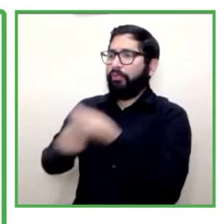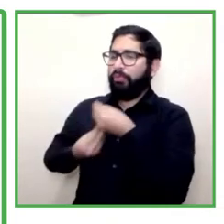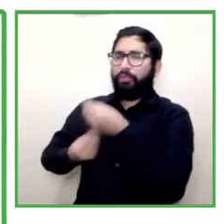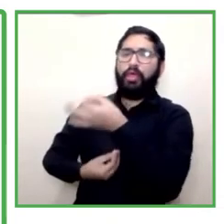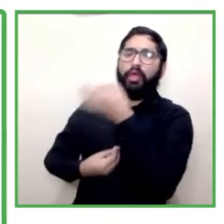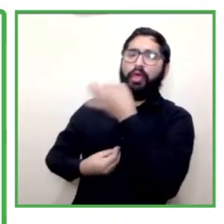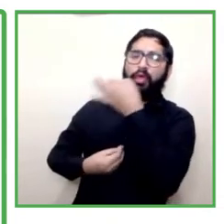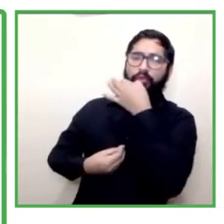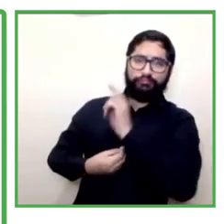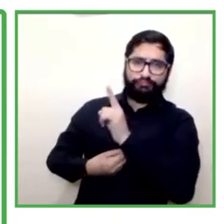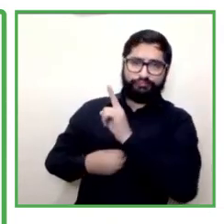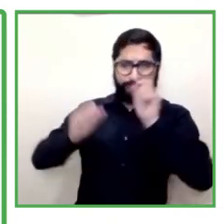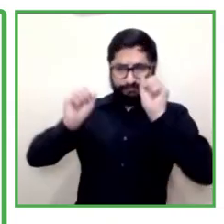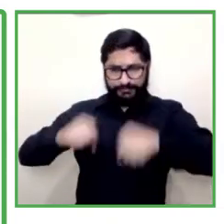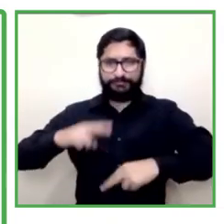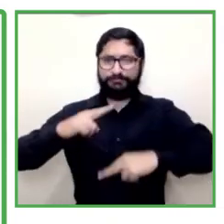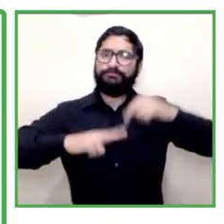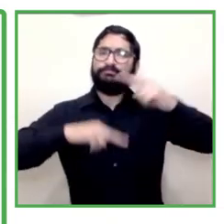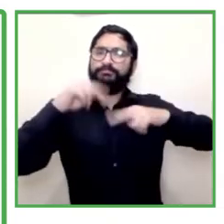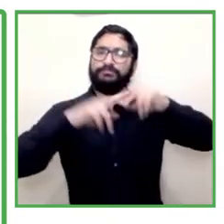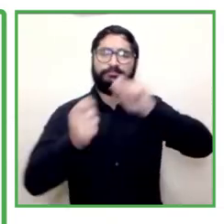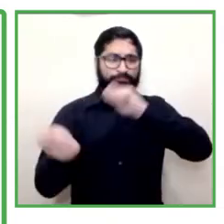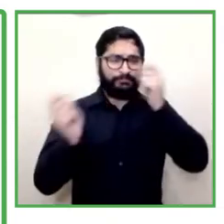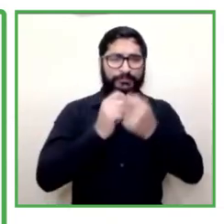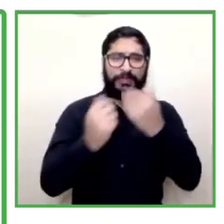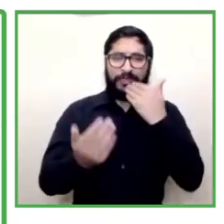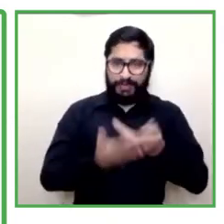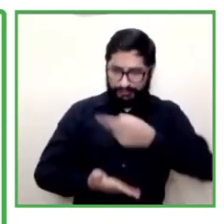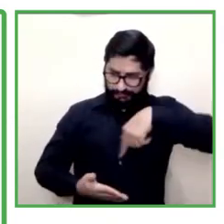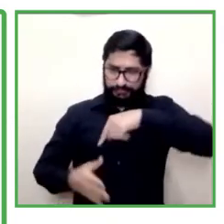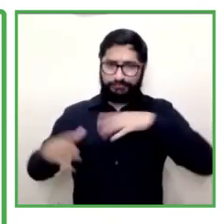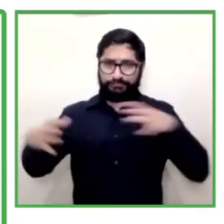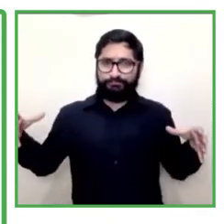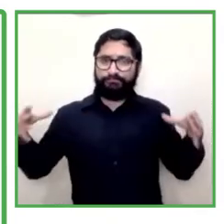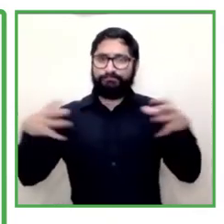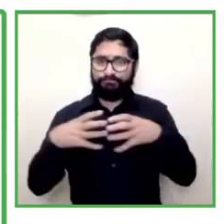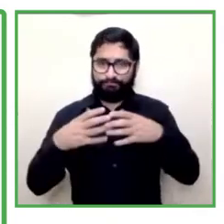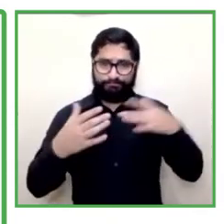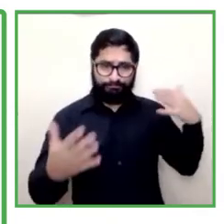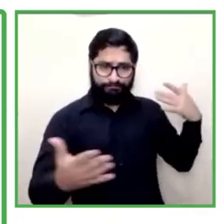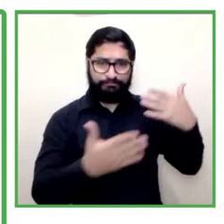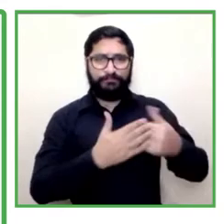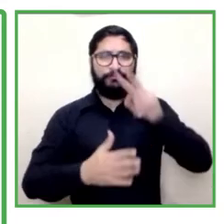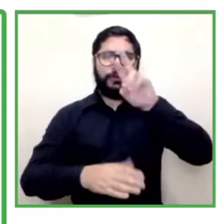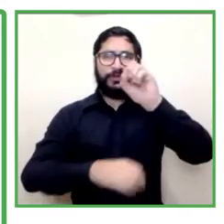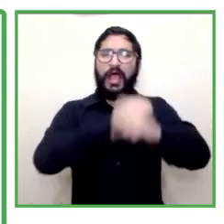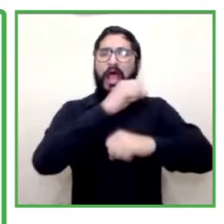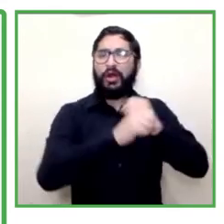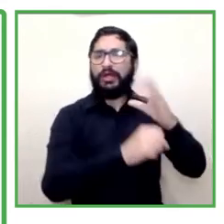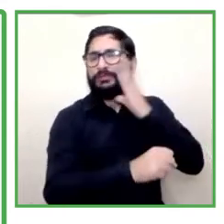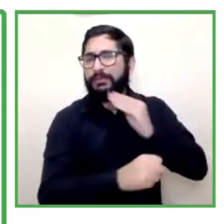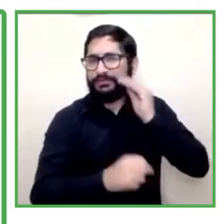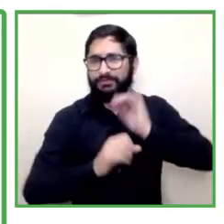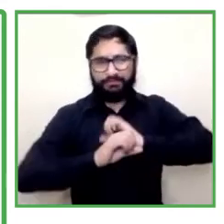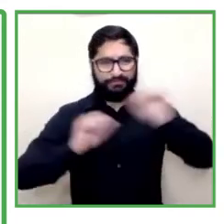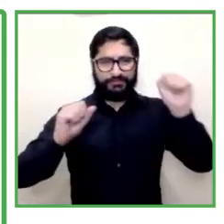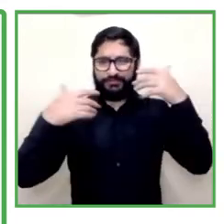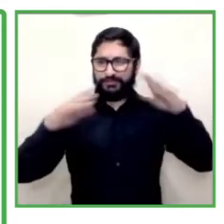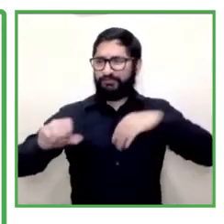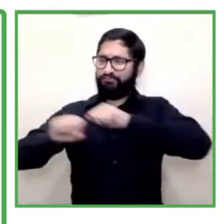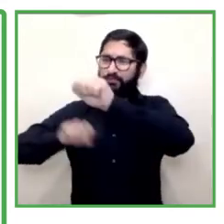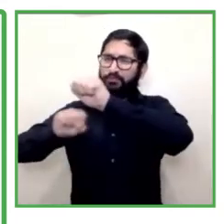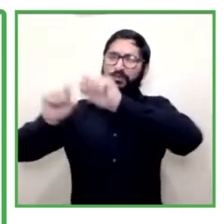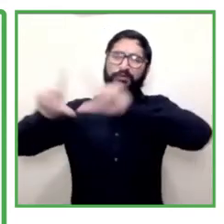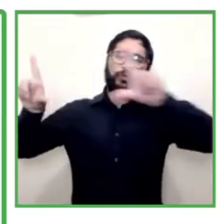constitute this because we've worked almost 20 years where we have rehabilitated many people